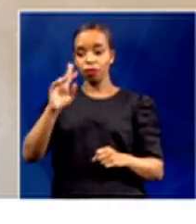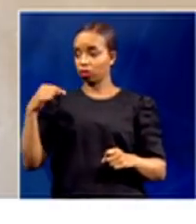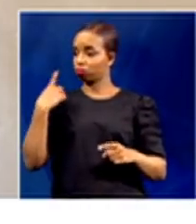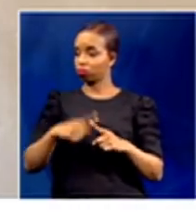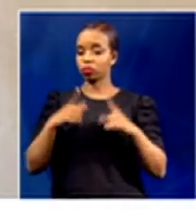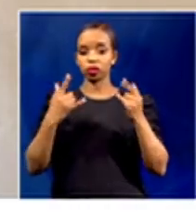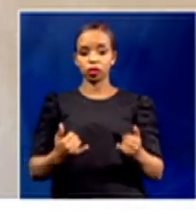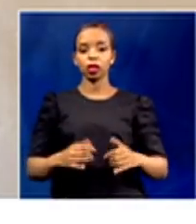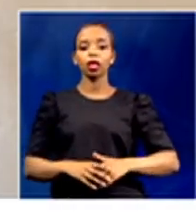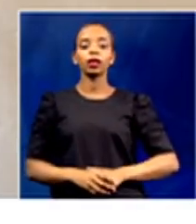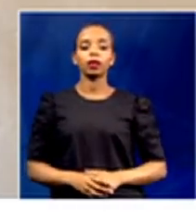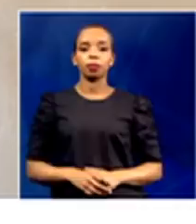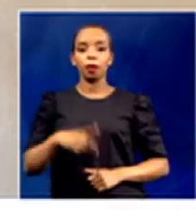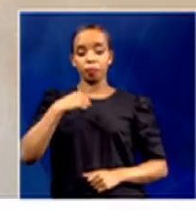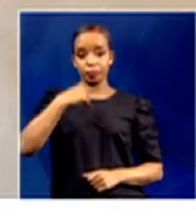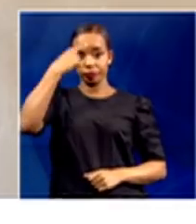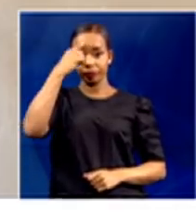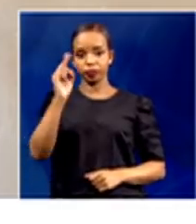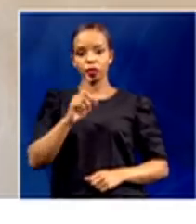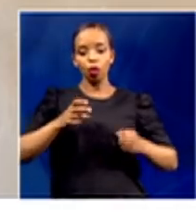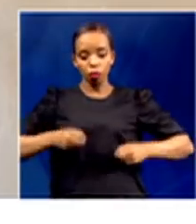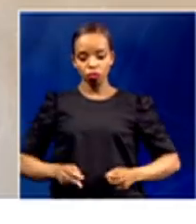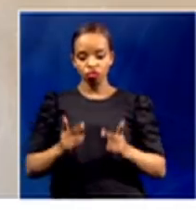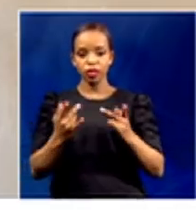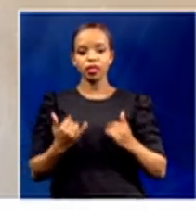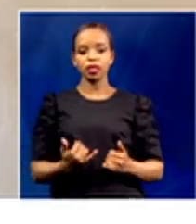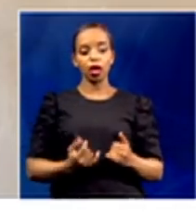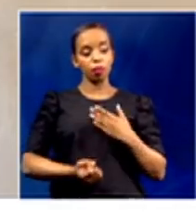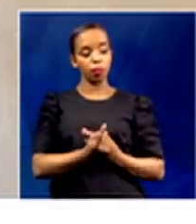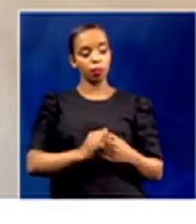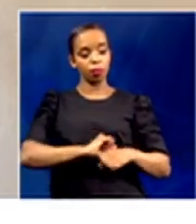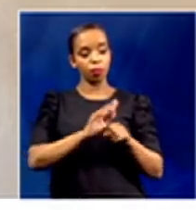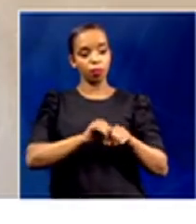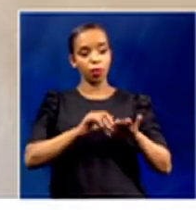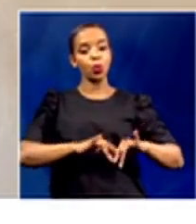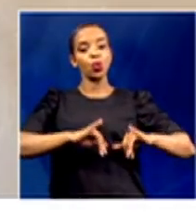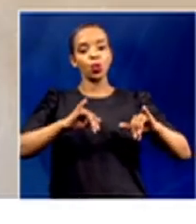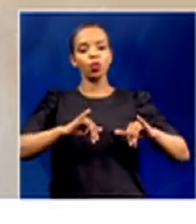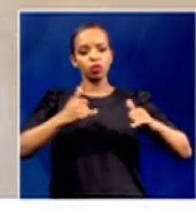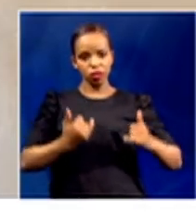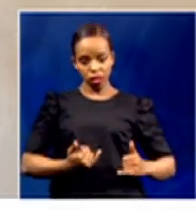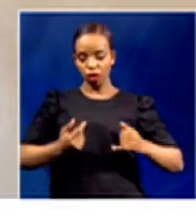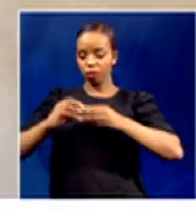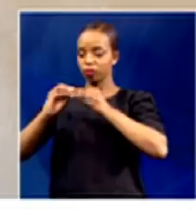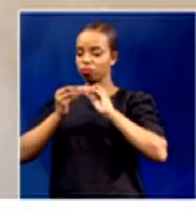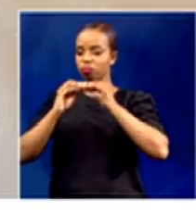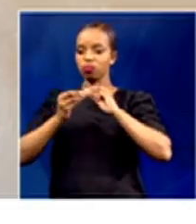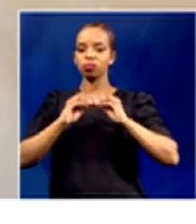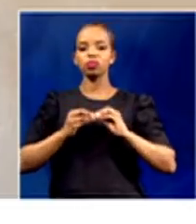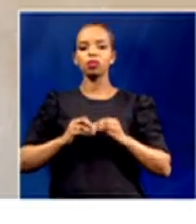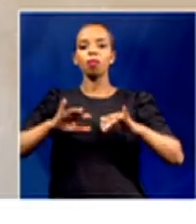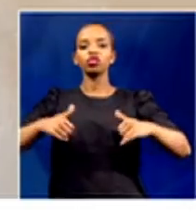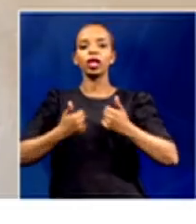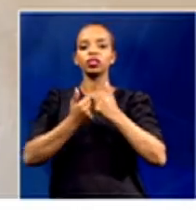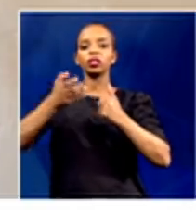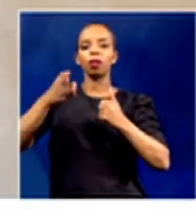this opportunity created by the crisis to attend to the many challenges that we have always experienced in terms of our education system. The